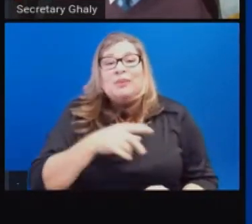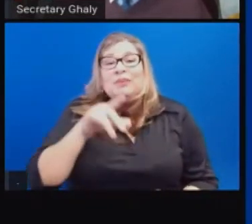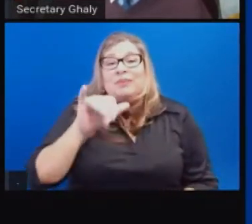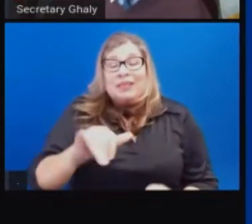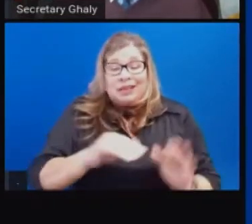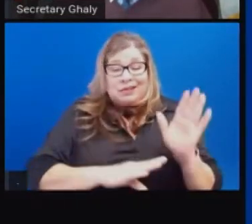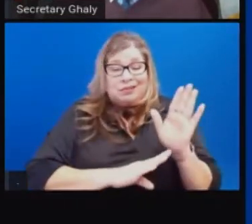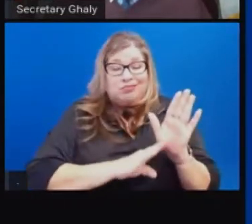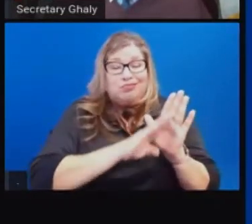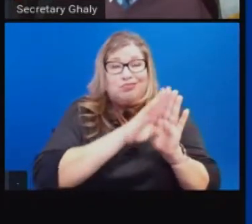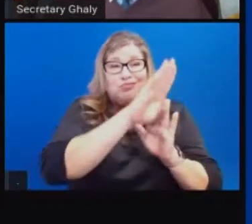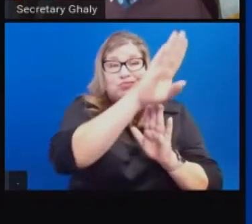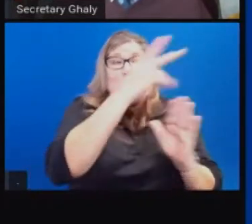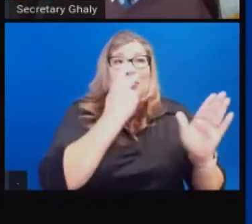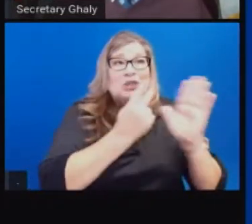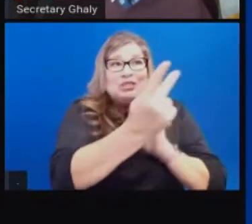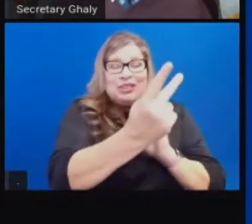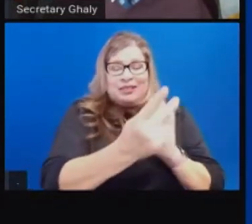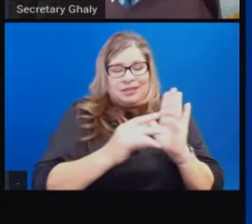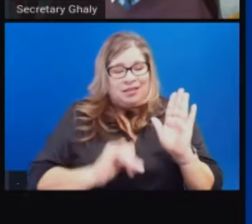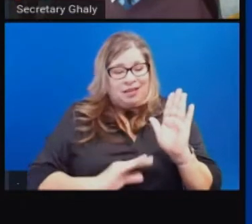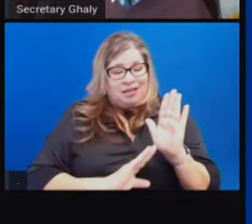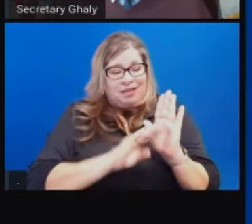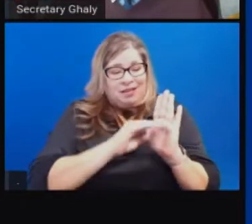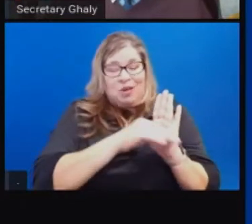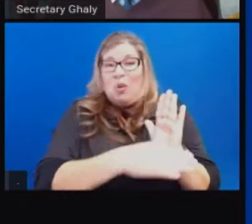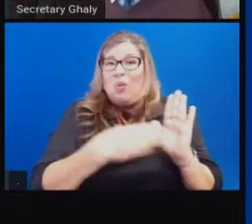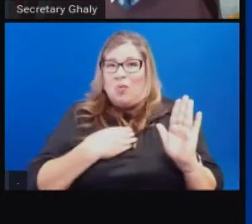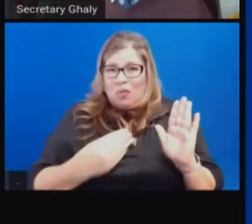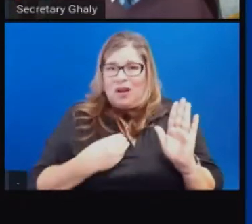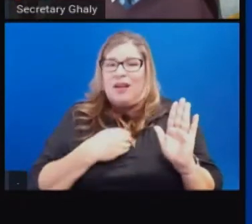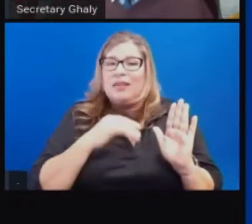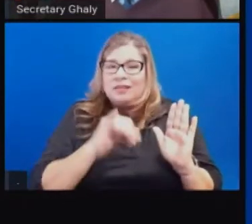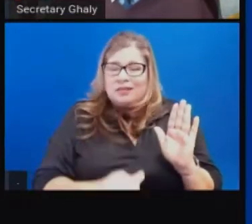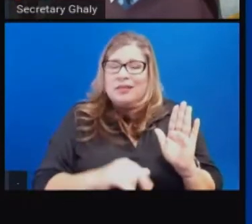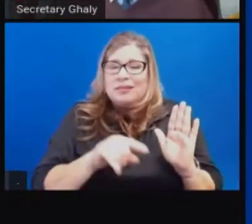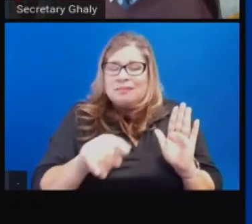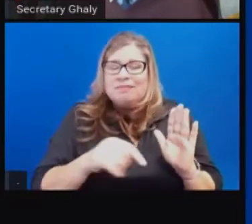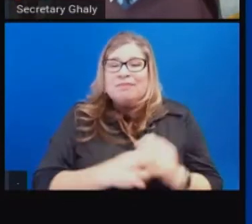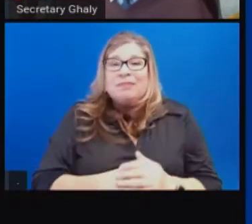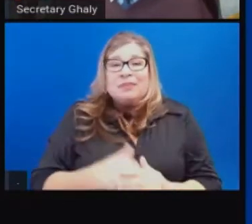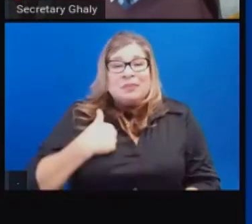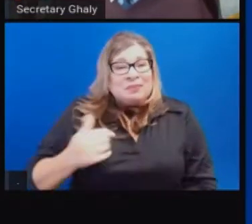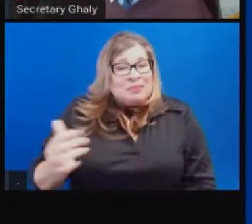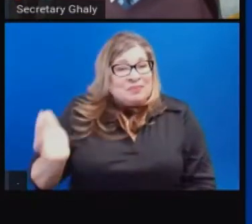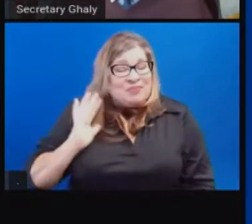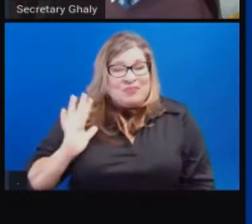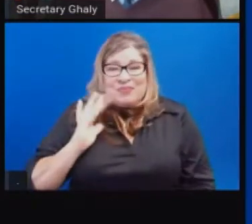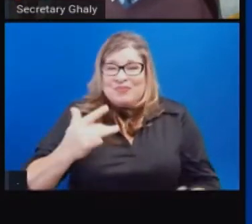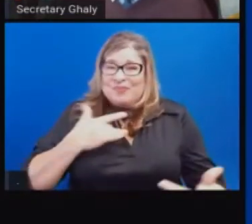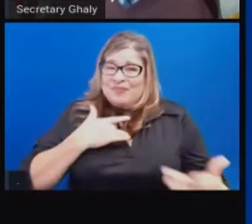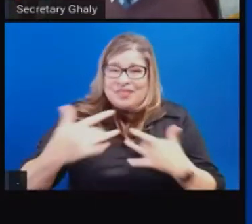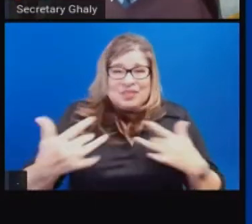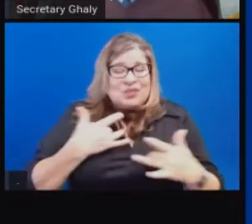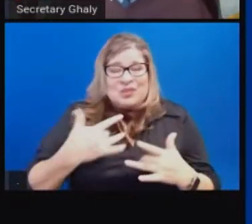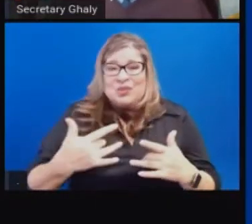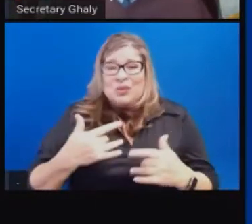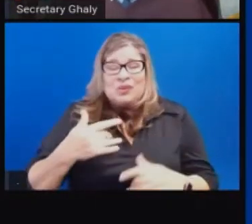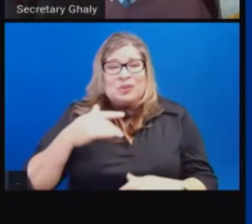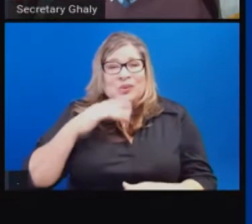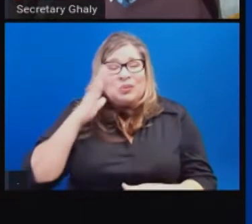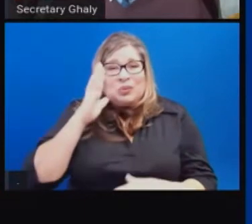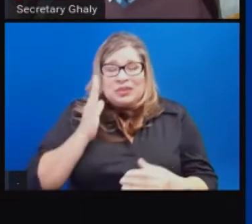line, the level of concern we had tracking with the linear upward sloping red line, that